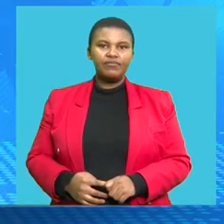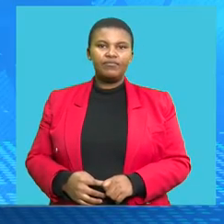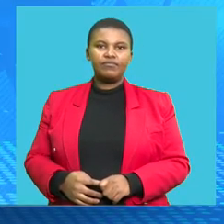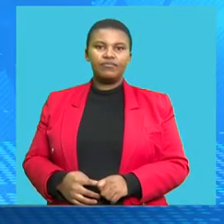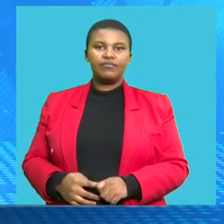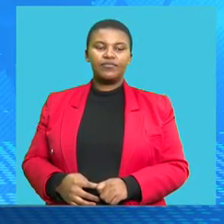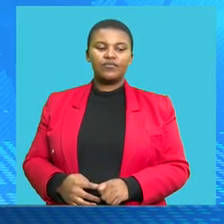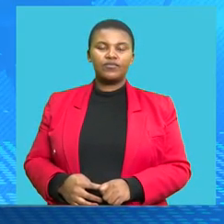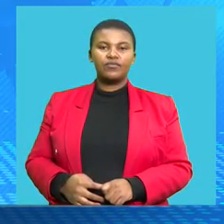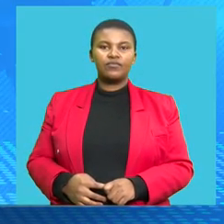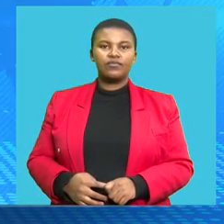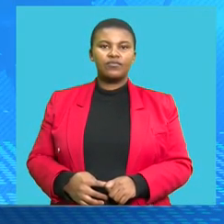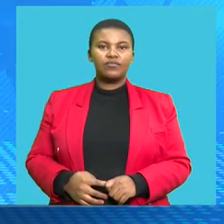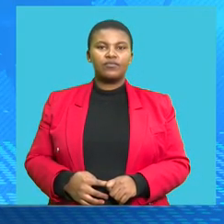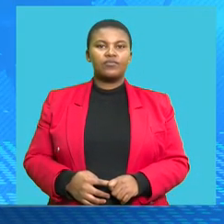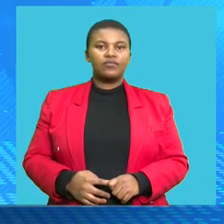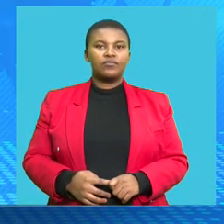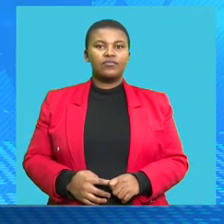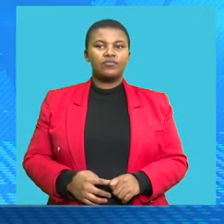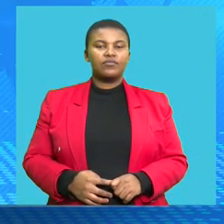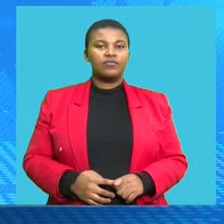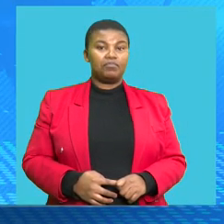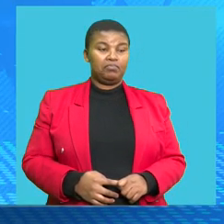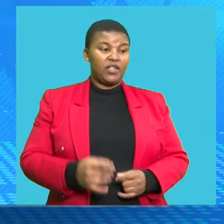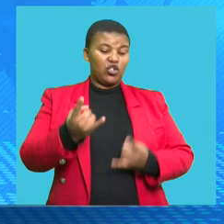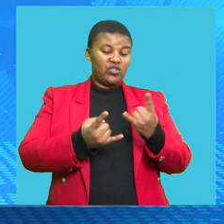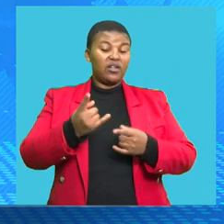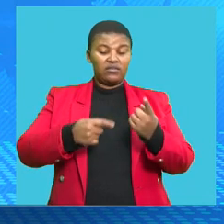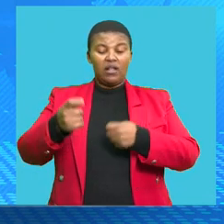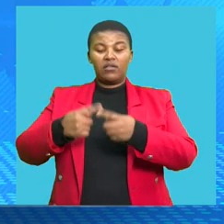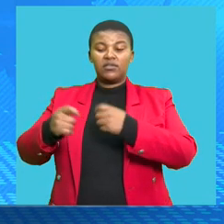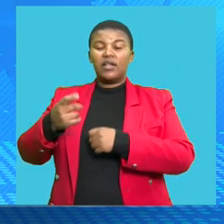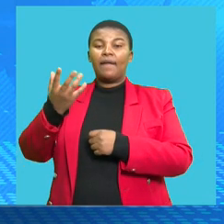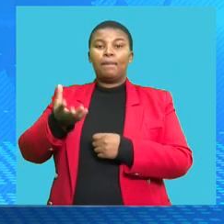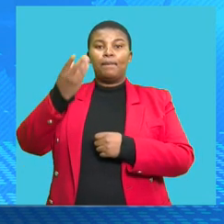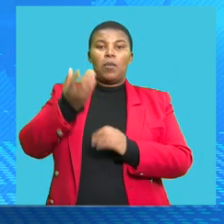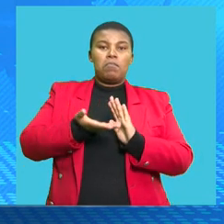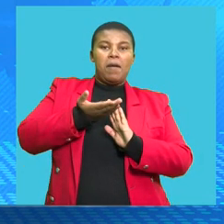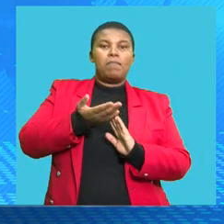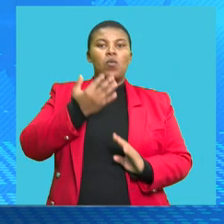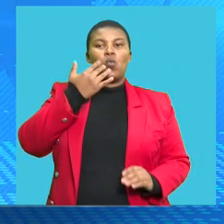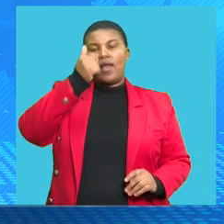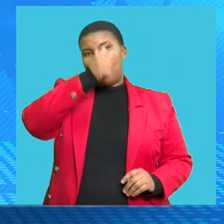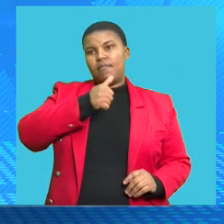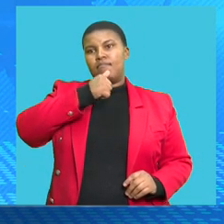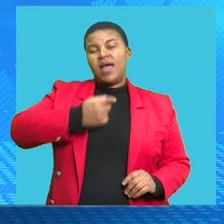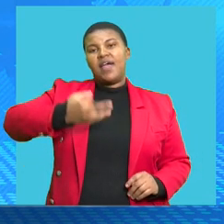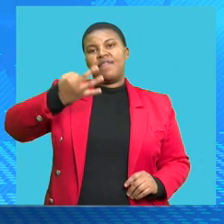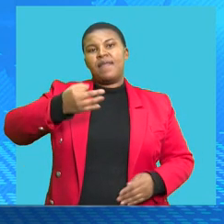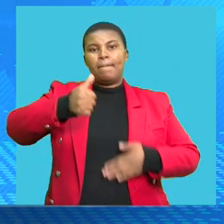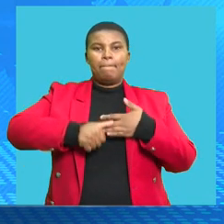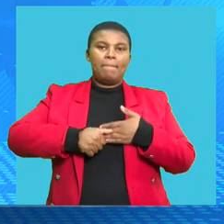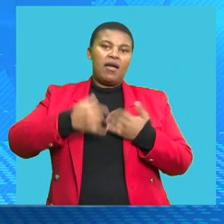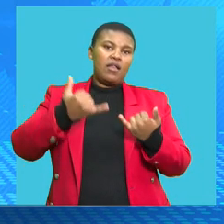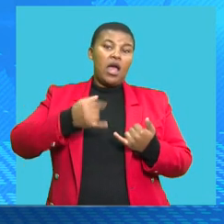It is very encouraging that the volume of retail sales again expanded in April. This is the third consecutive month